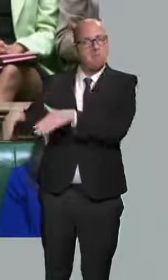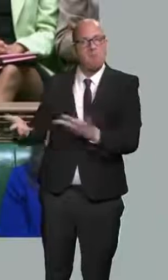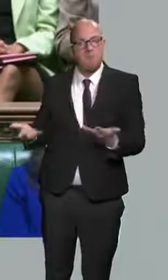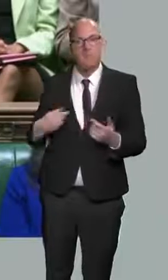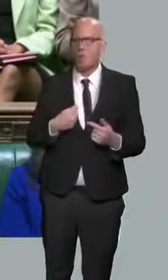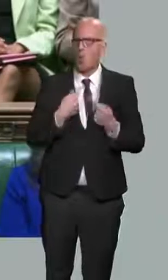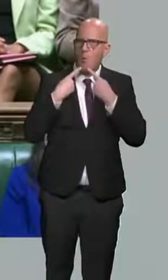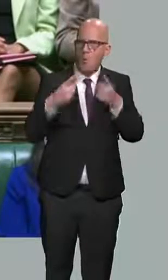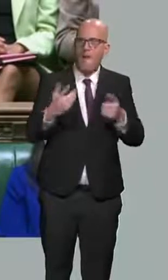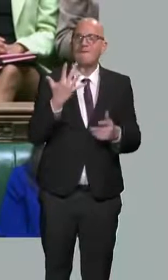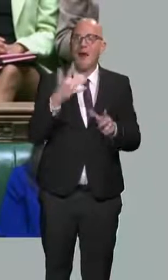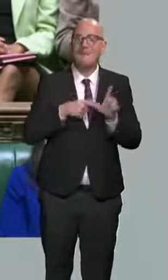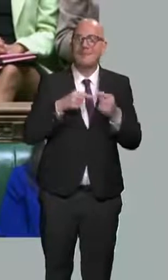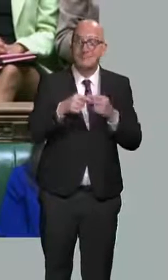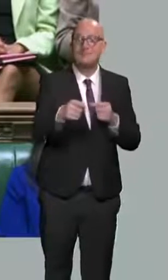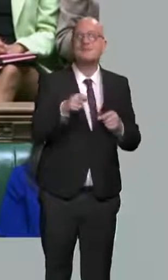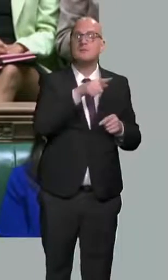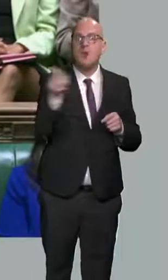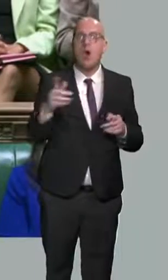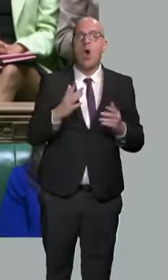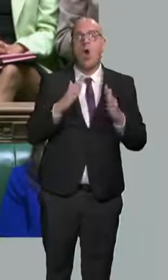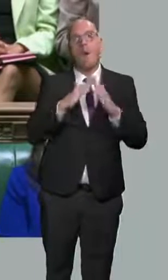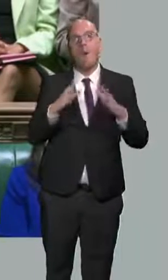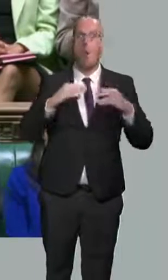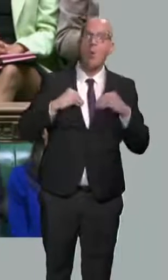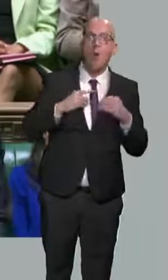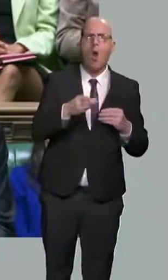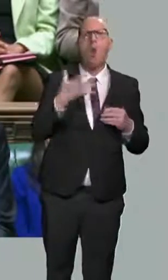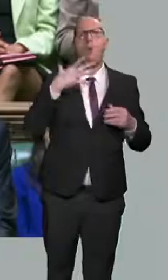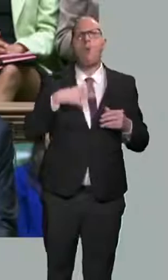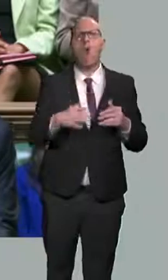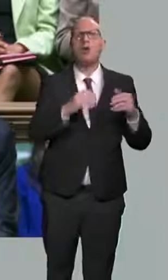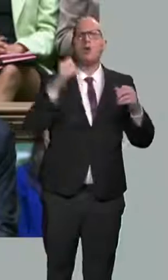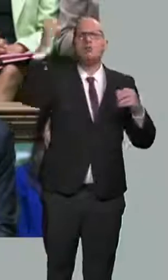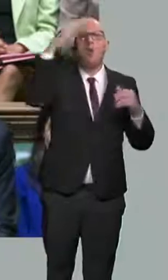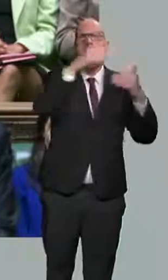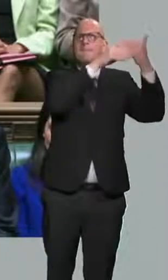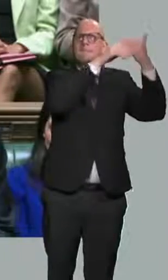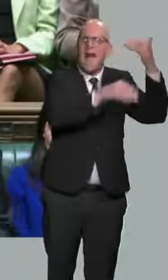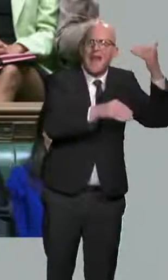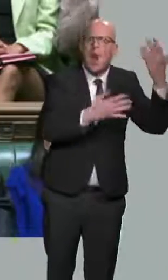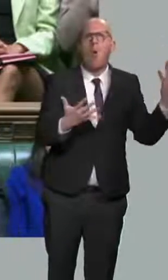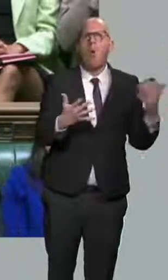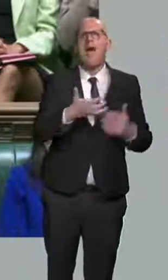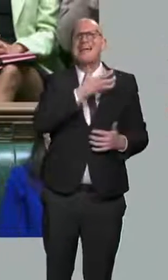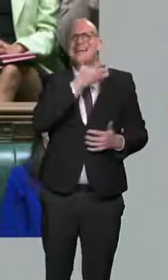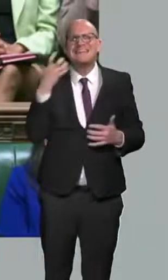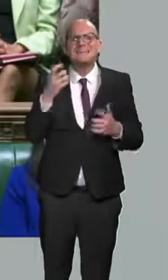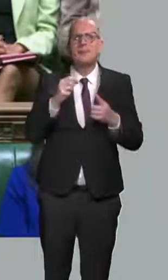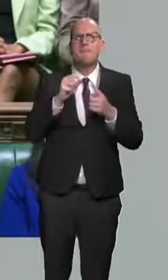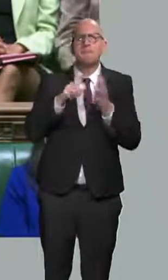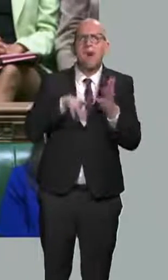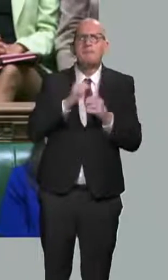years, homeowners having materials like solar panels, heat pumps or insulation installed will no longer pay 5%